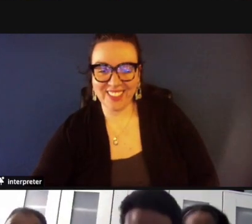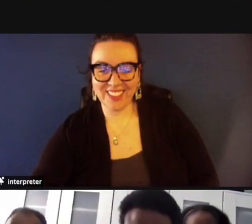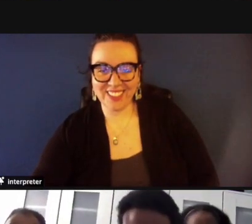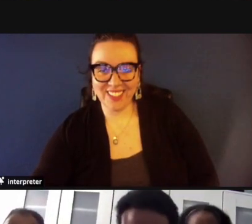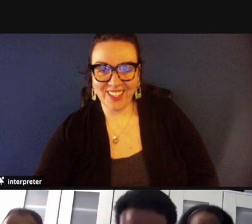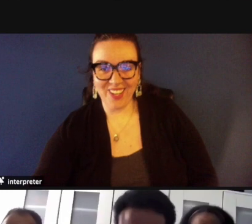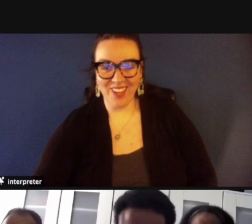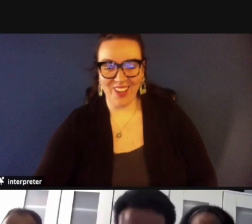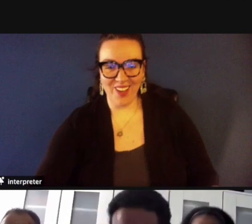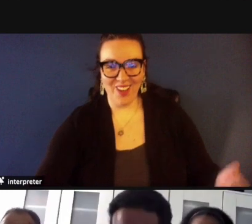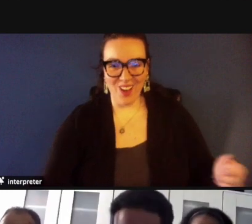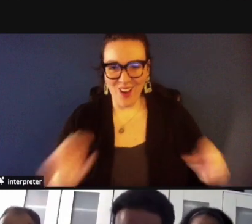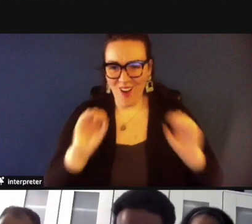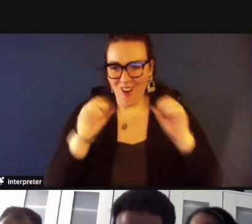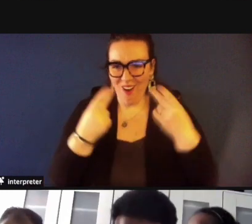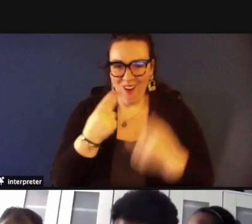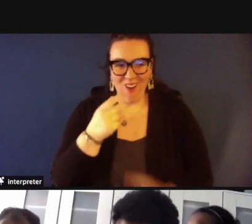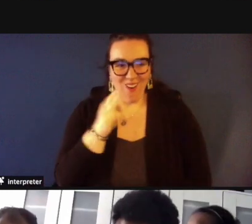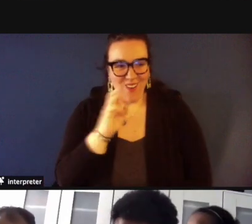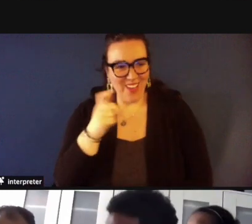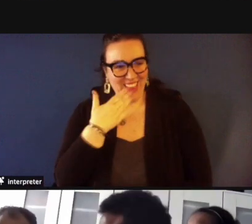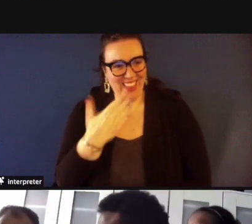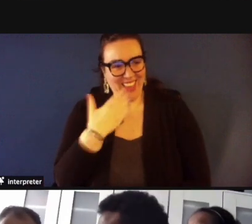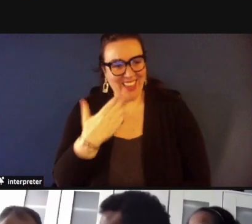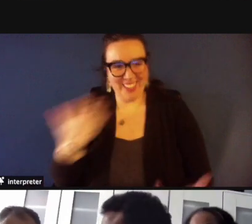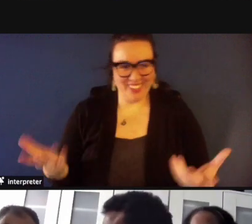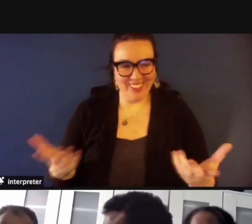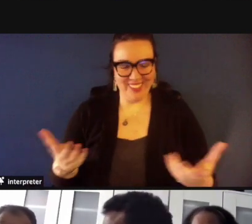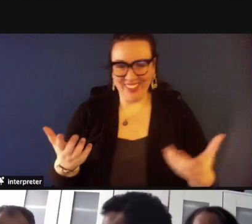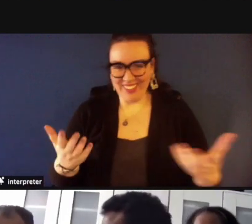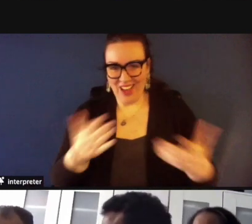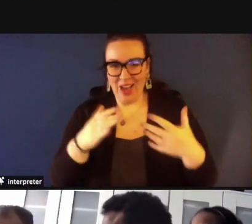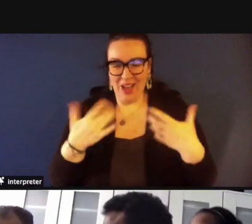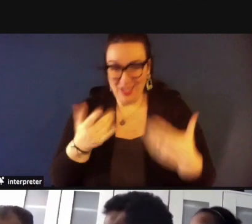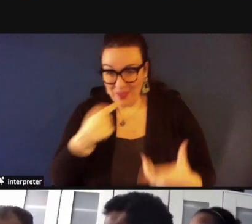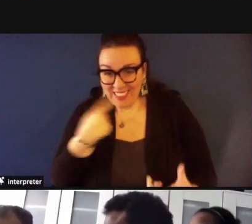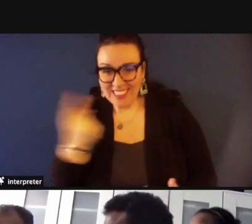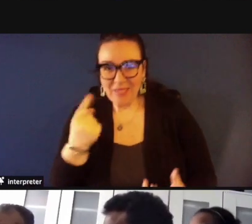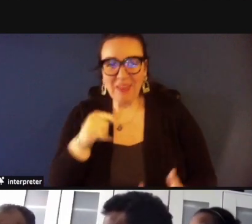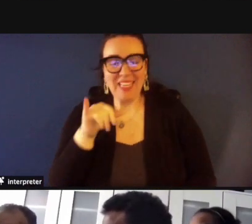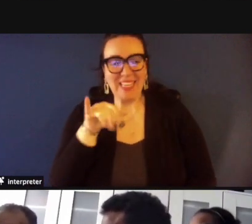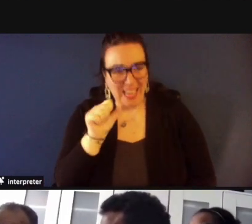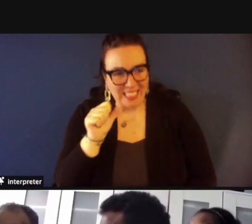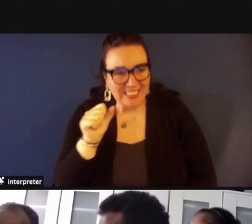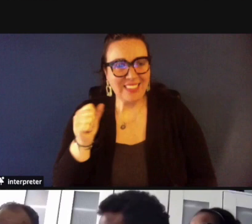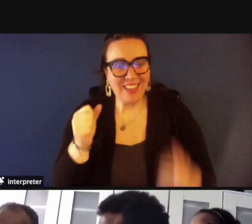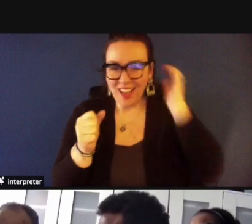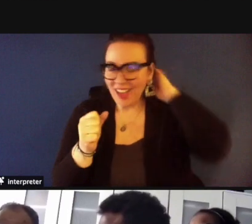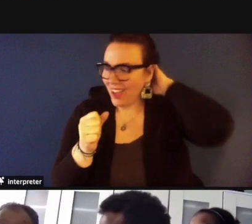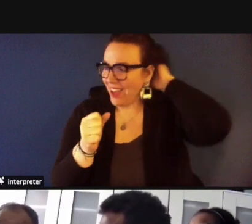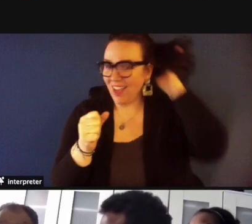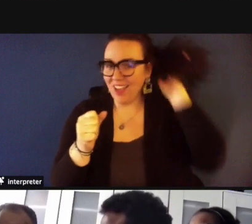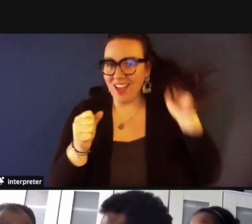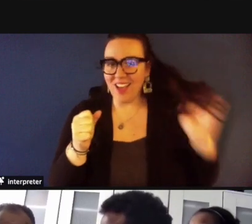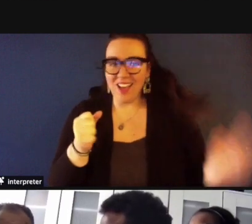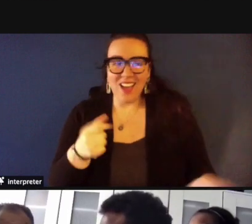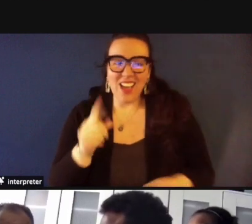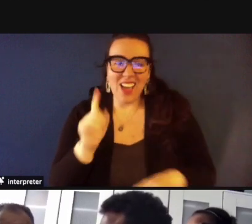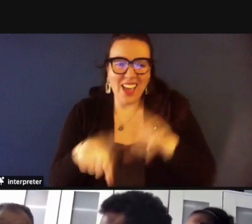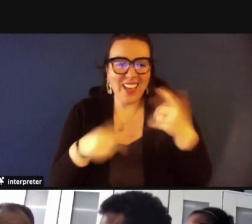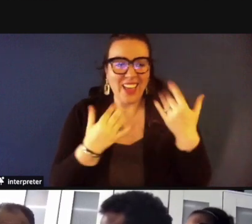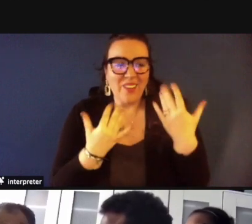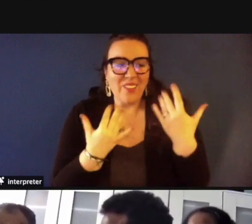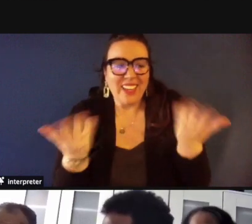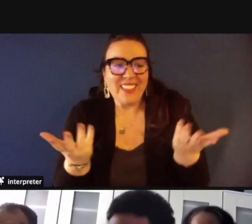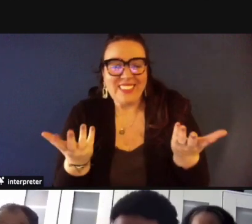do you want to say something um um yes um i just can't wait to do the